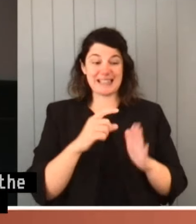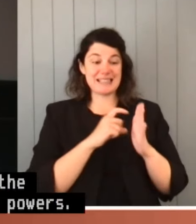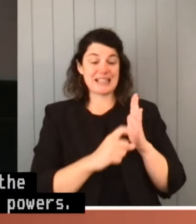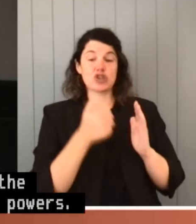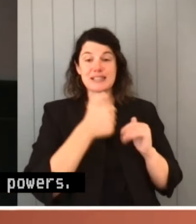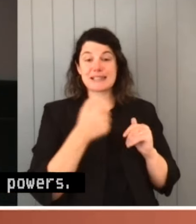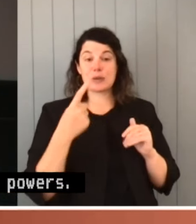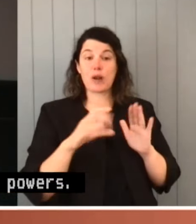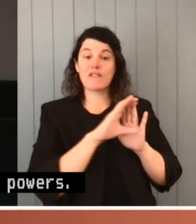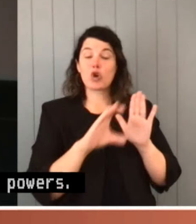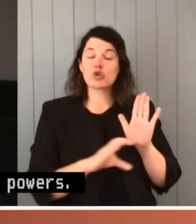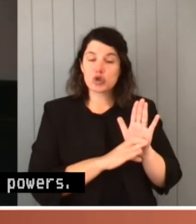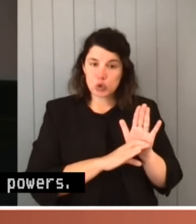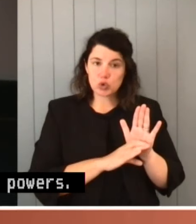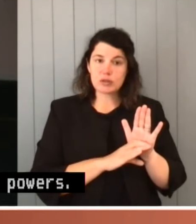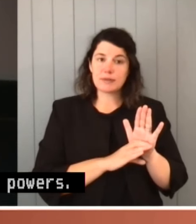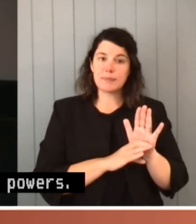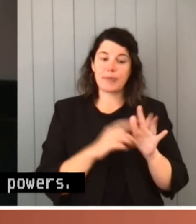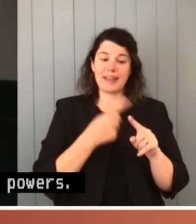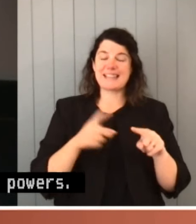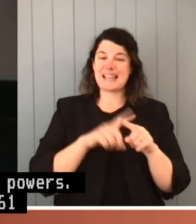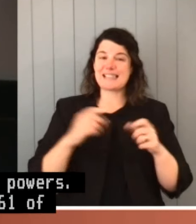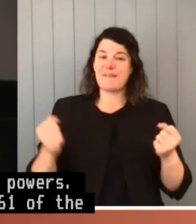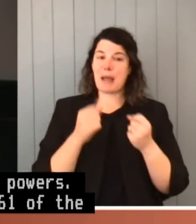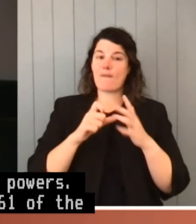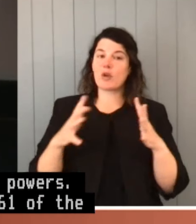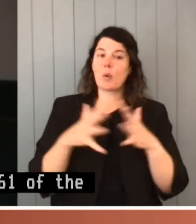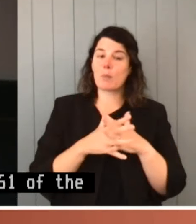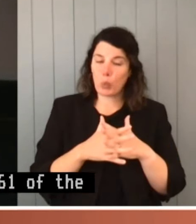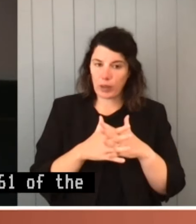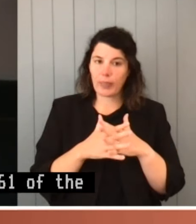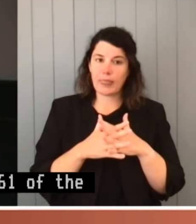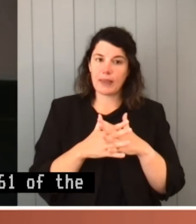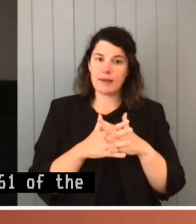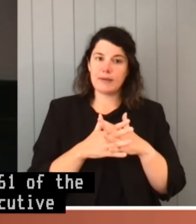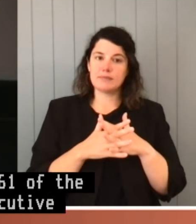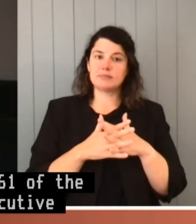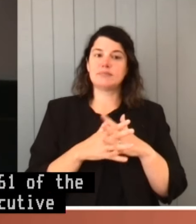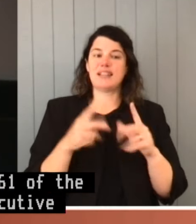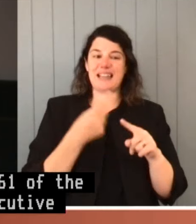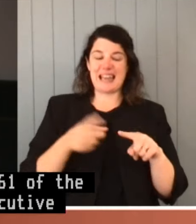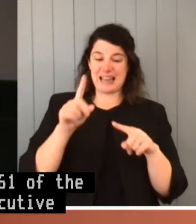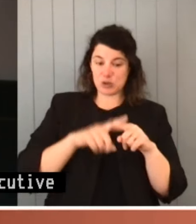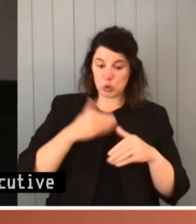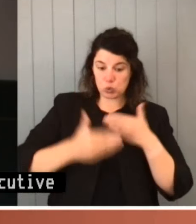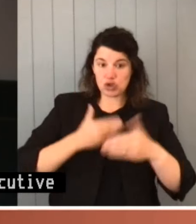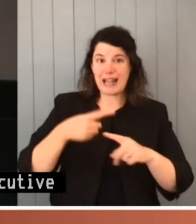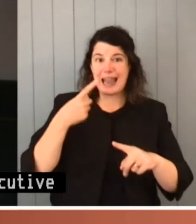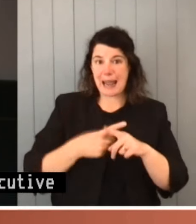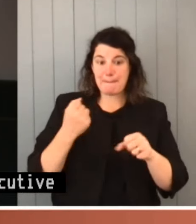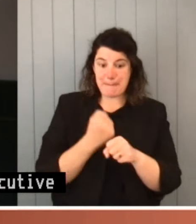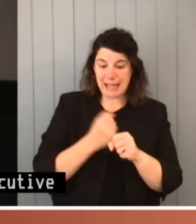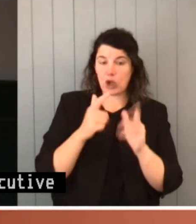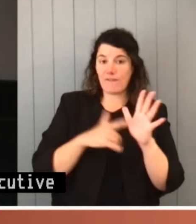Constitution that the executive power of the Commonwealth extends to the execution and maintenance of the Constitution and of the laws